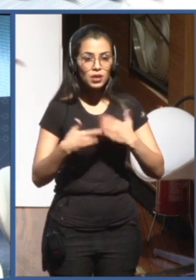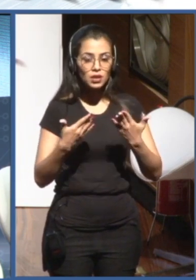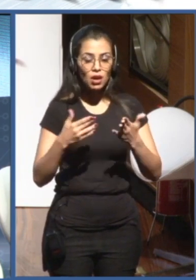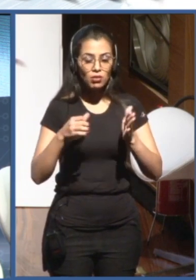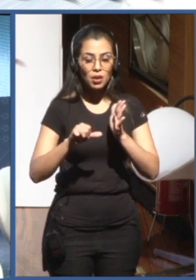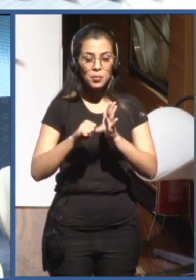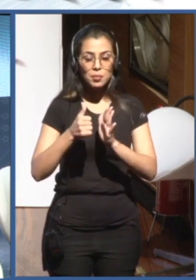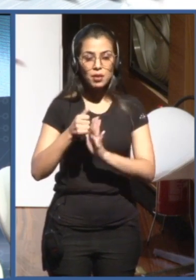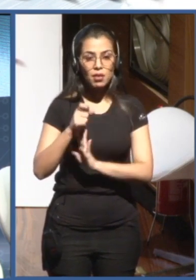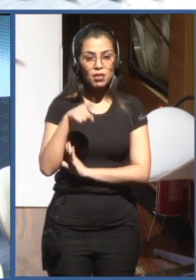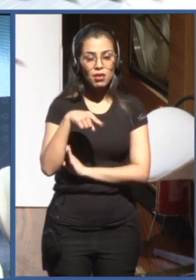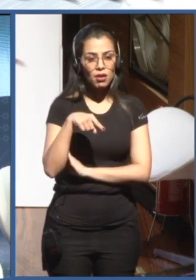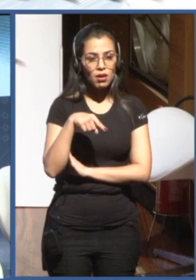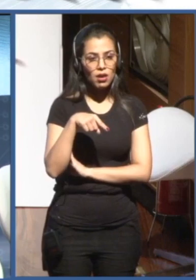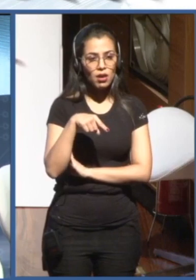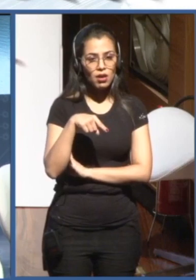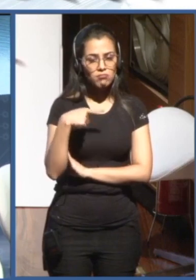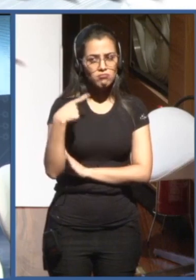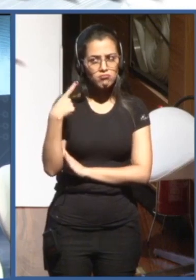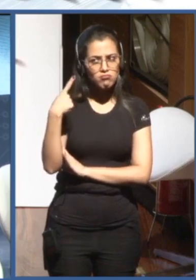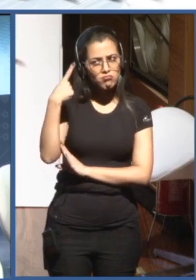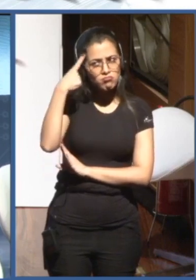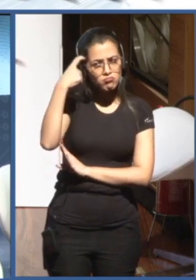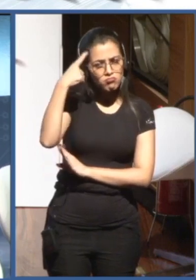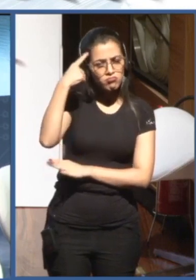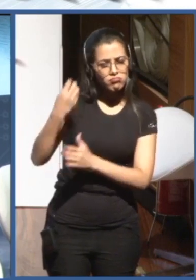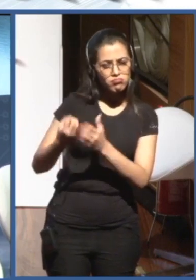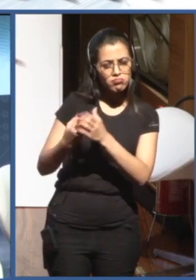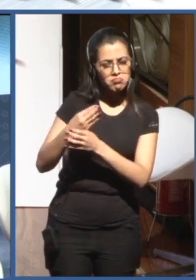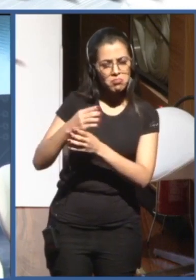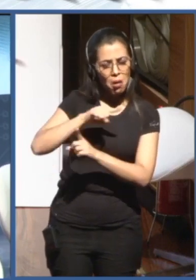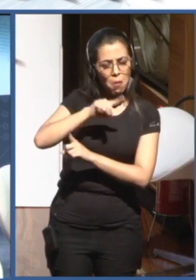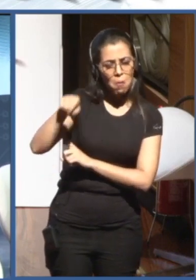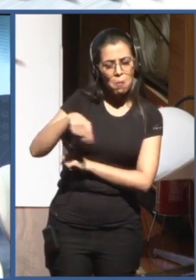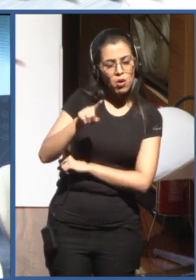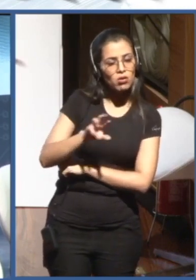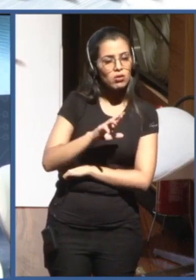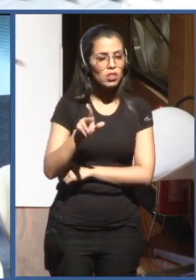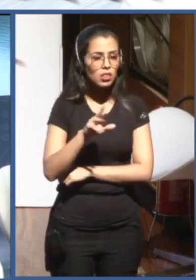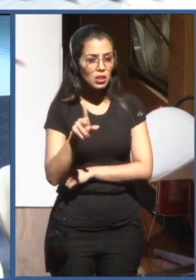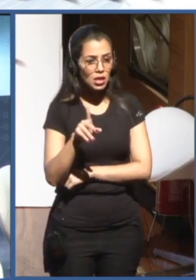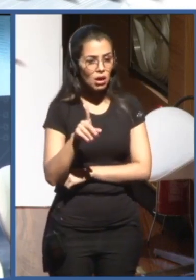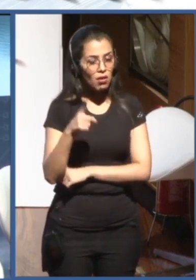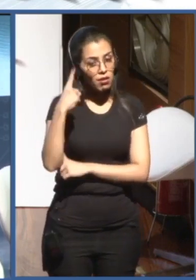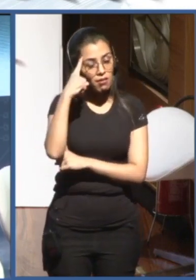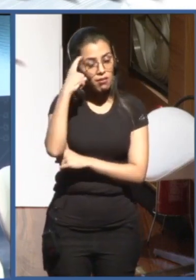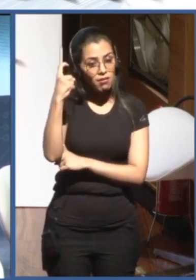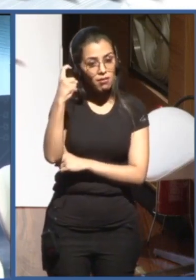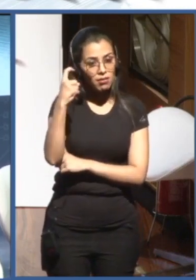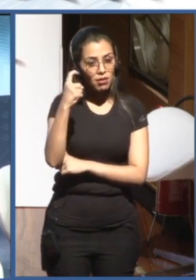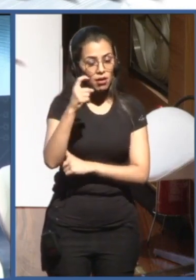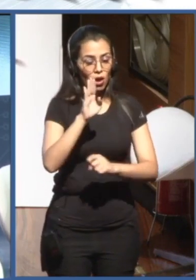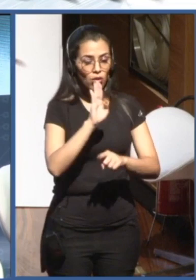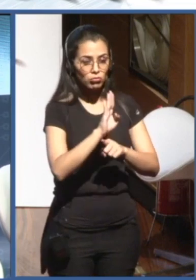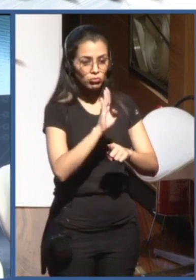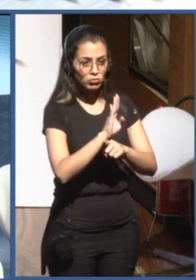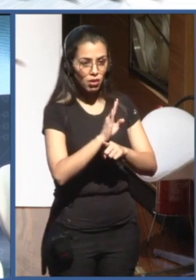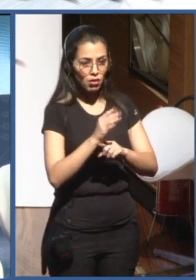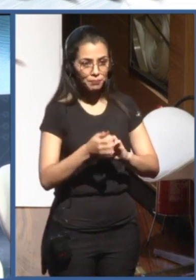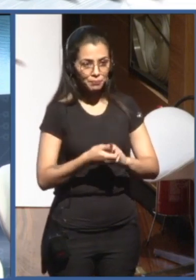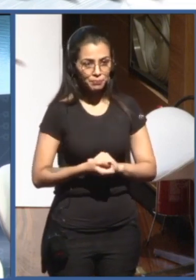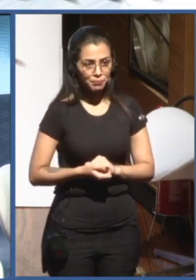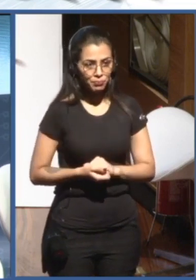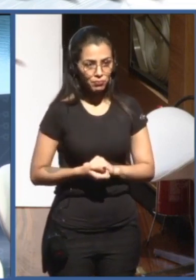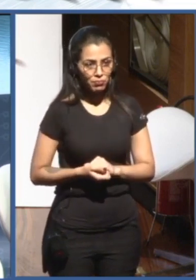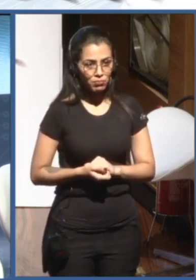as it concerns the development of norms and standards in the field of artificial intelligence governance? What kind of strategies,